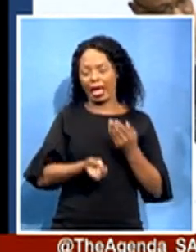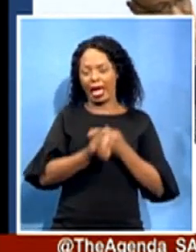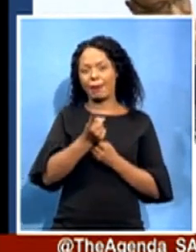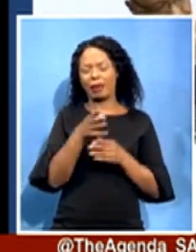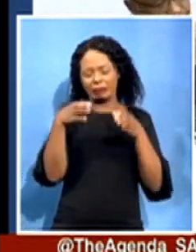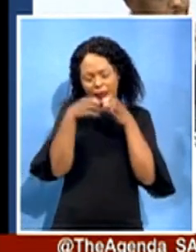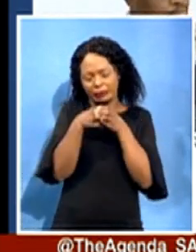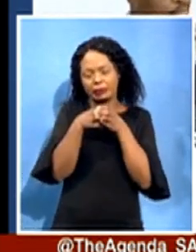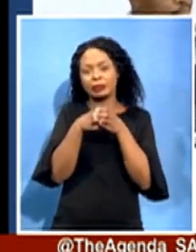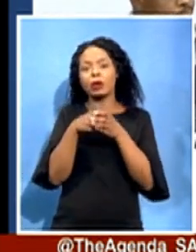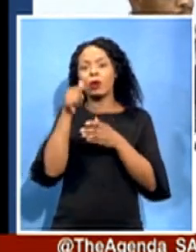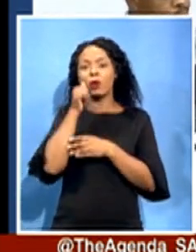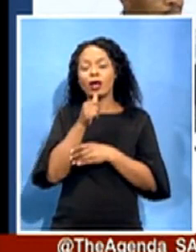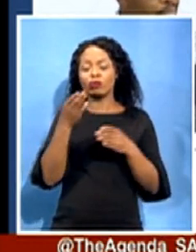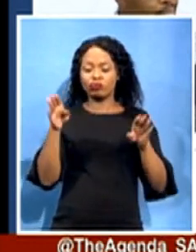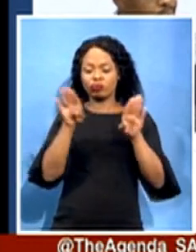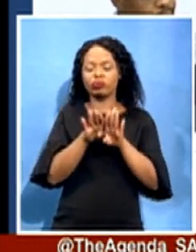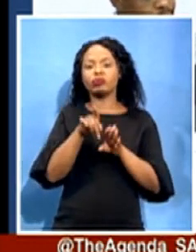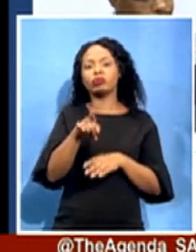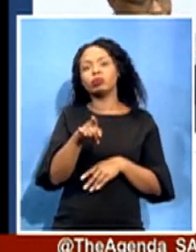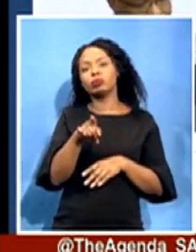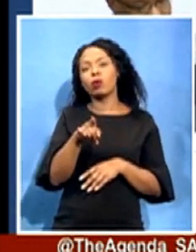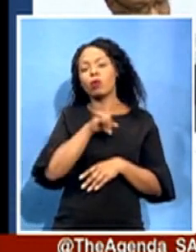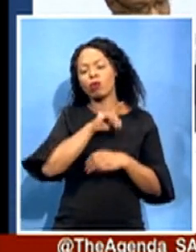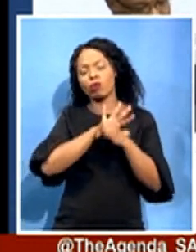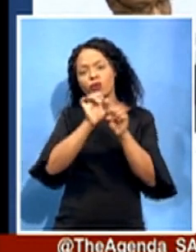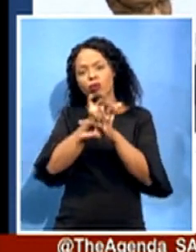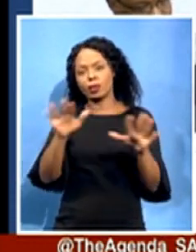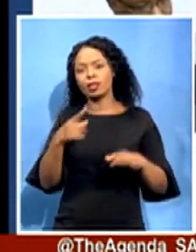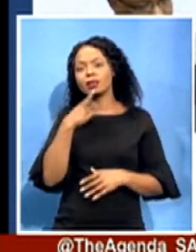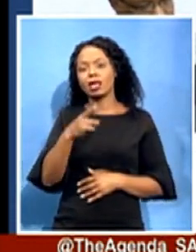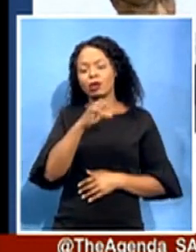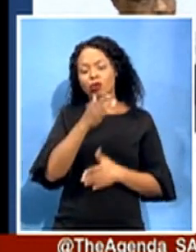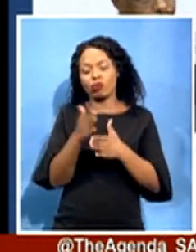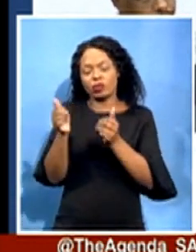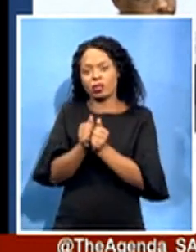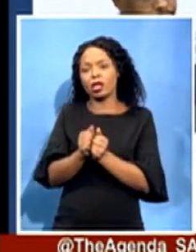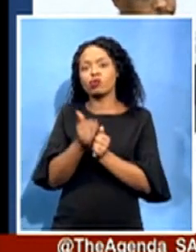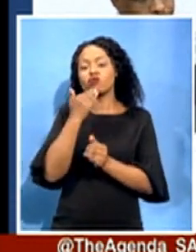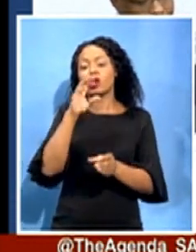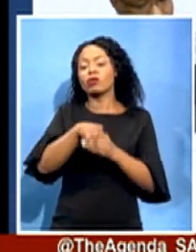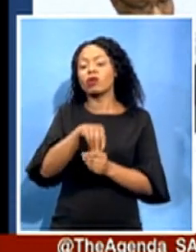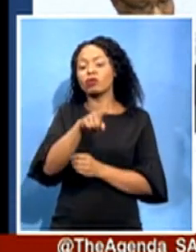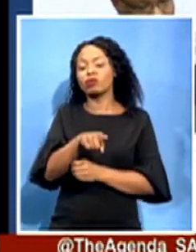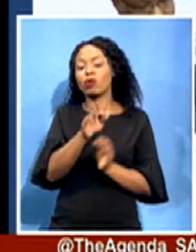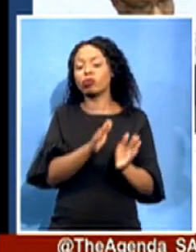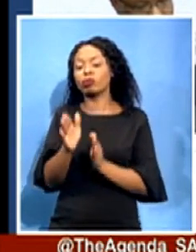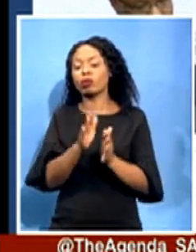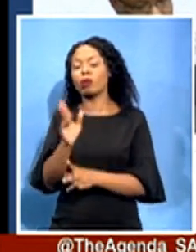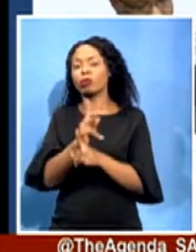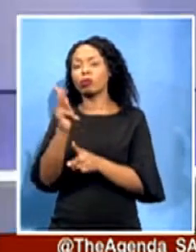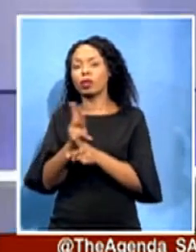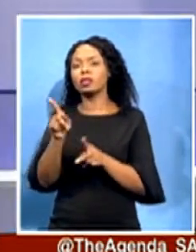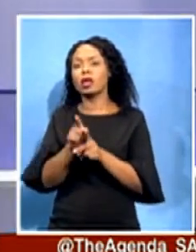a case to be answered by the officials involved as the MEC delves into the procurement and funding of this